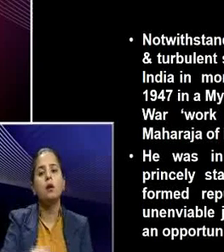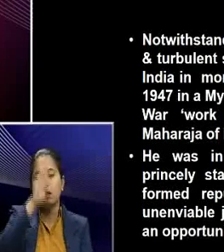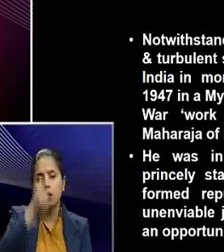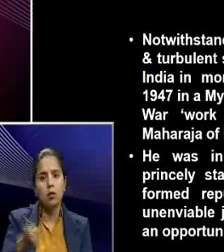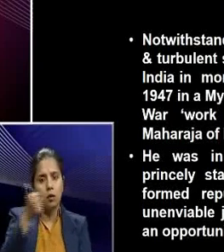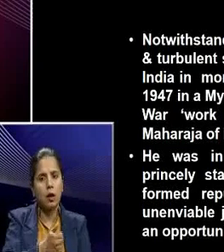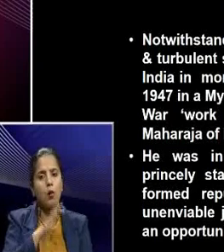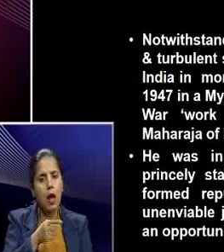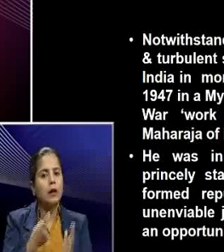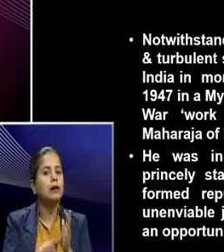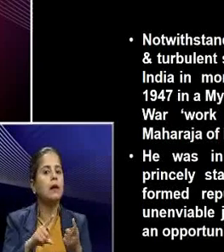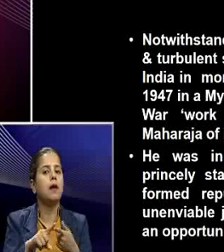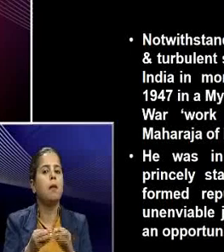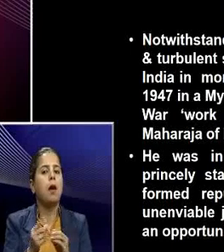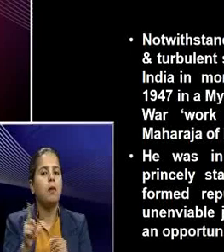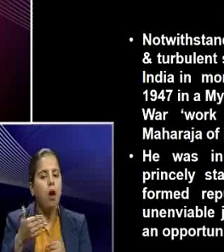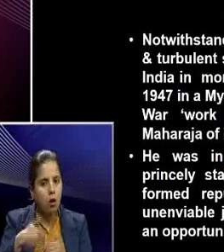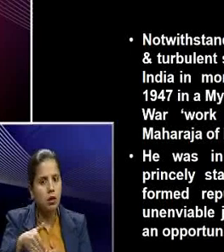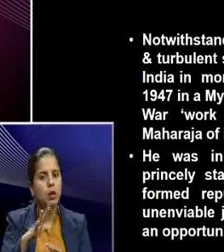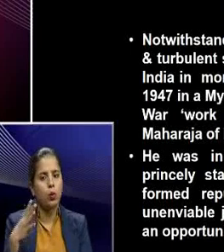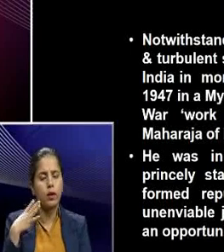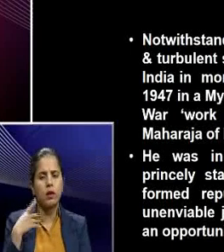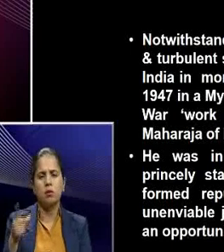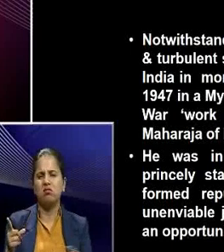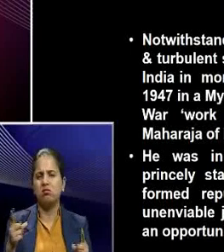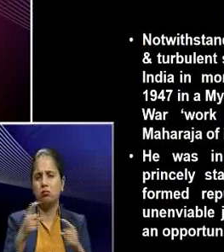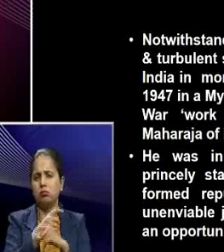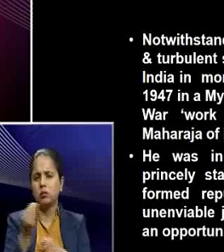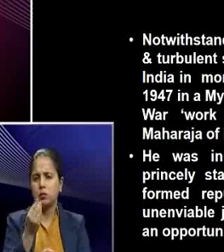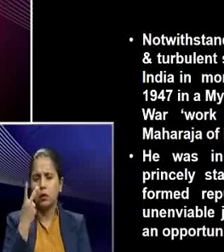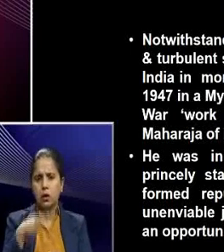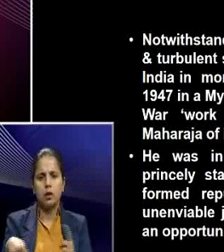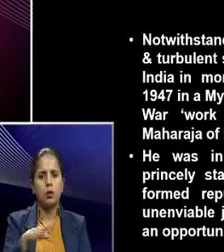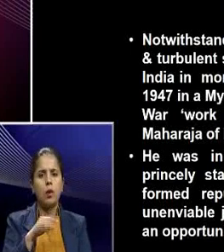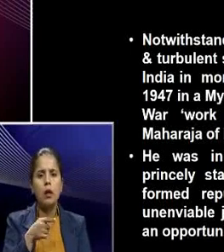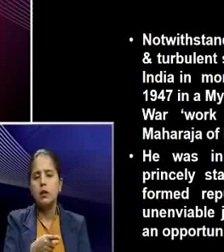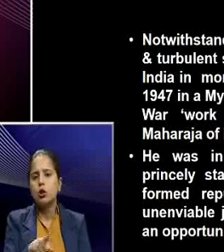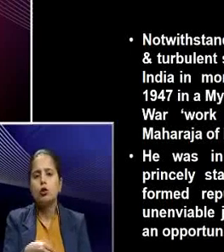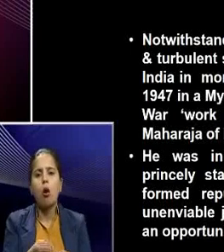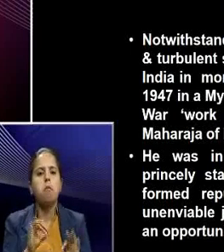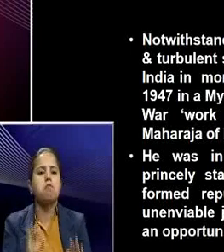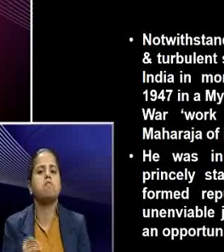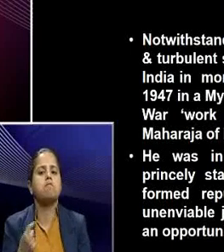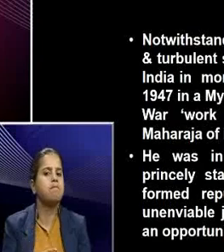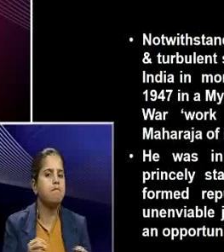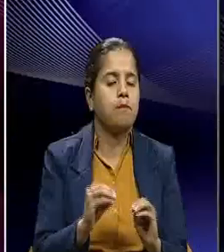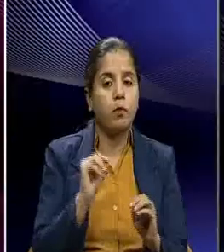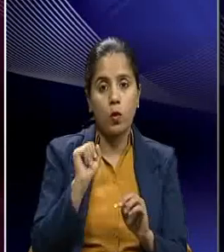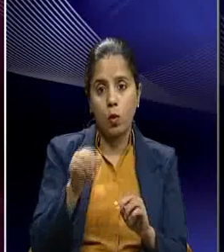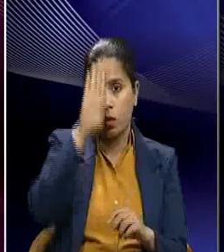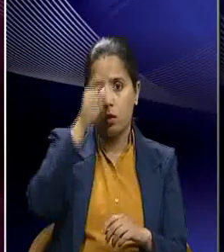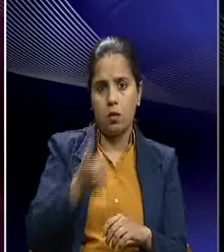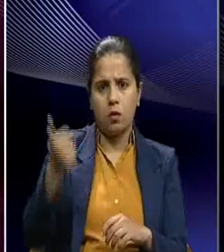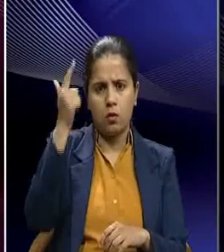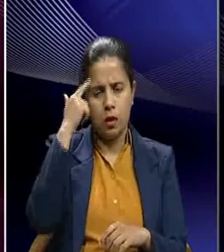be formed republic. So, it was some sort of a complex and unviable job as princes were smelling an